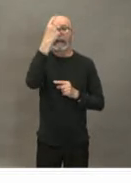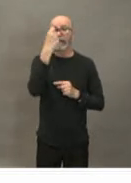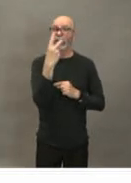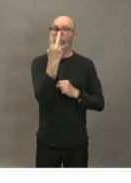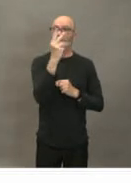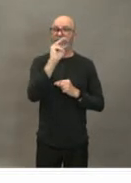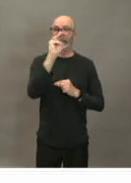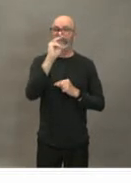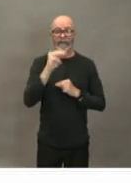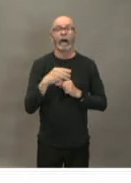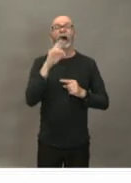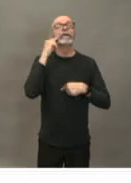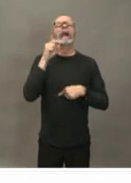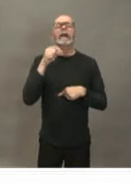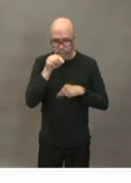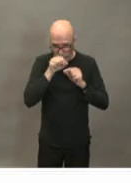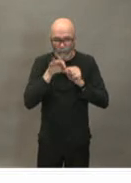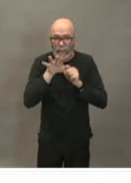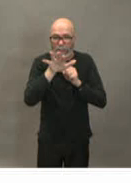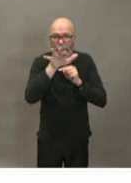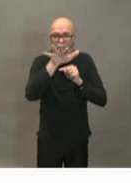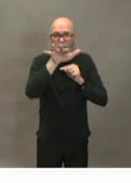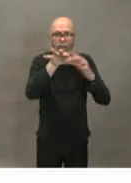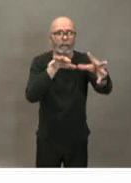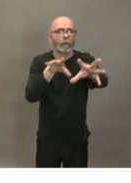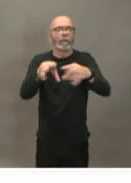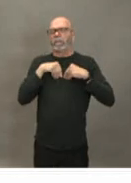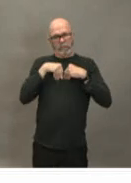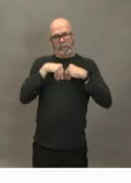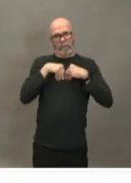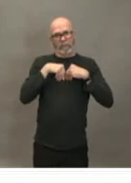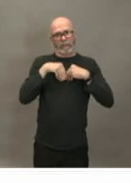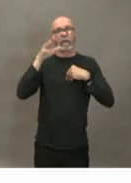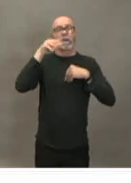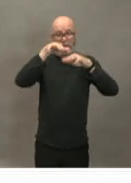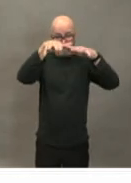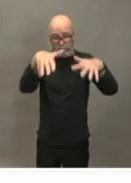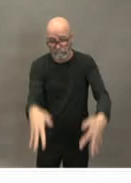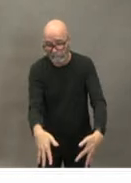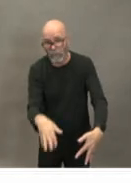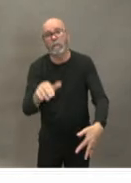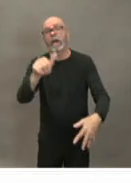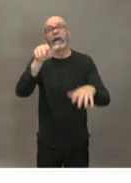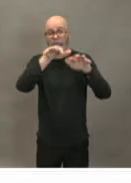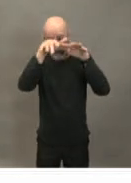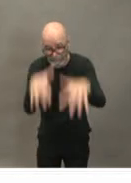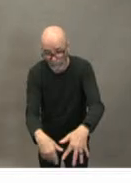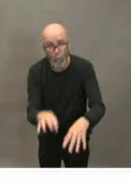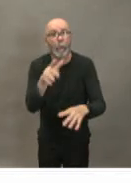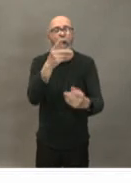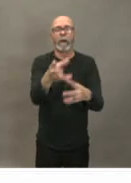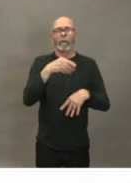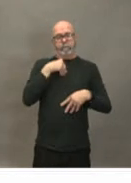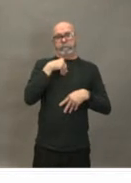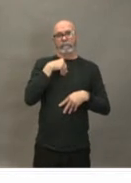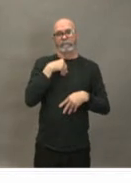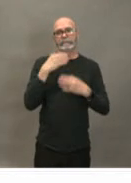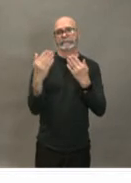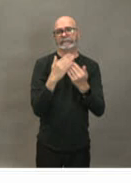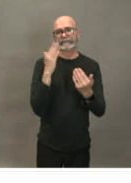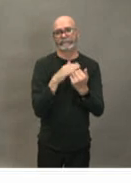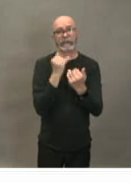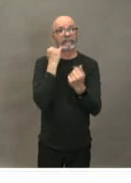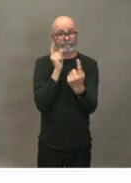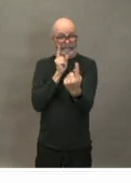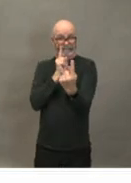away from us it's big enough it falls to the ground. So if you're in close face-to-face contact with somebody who's